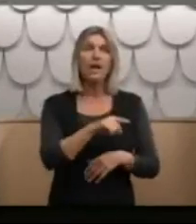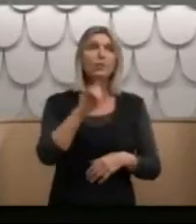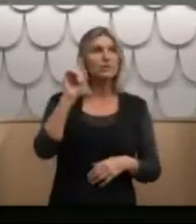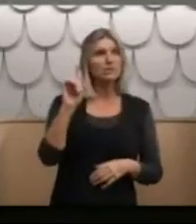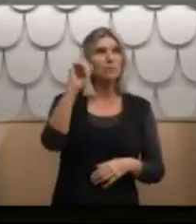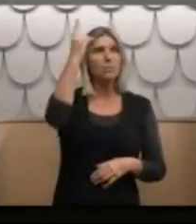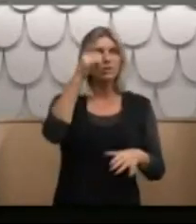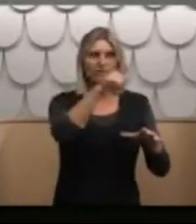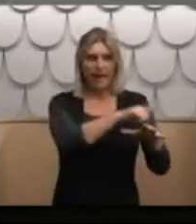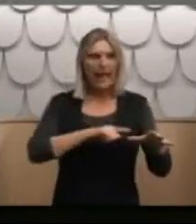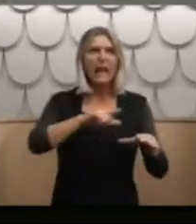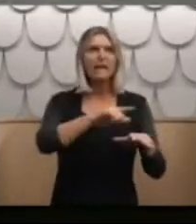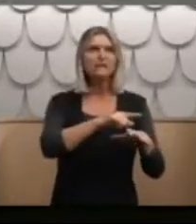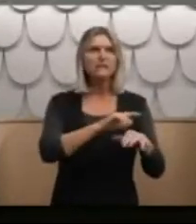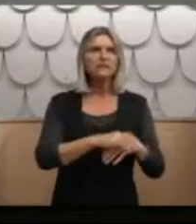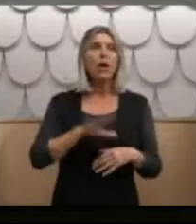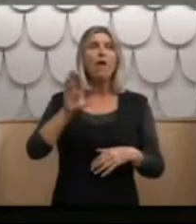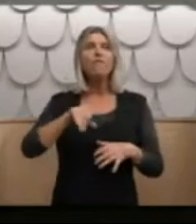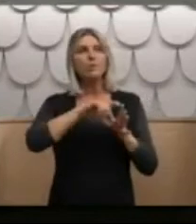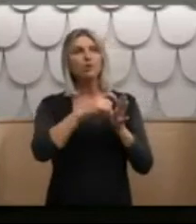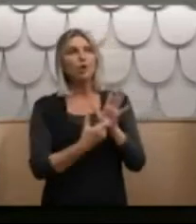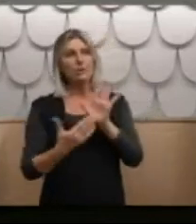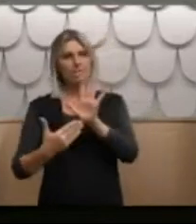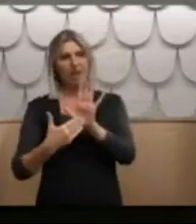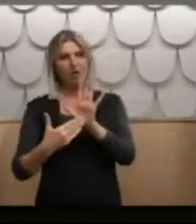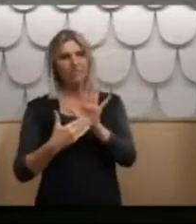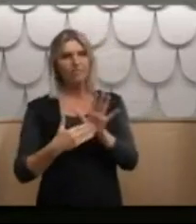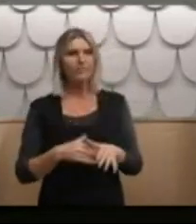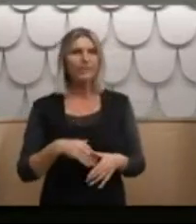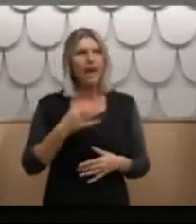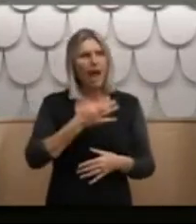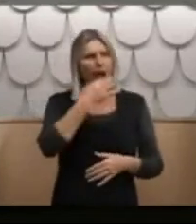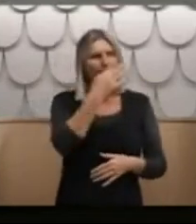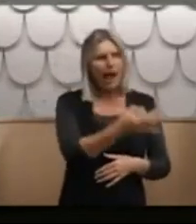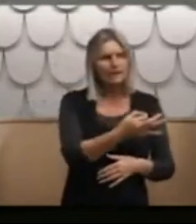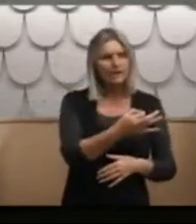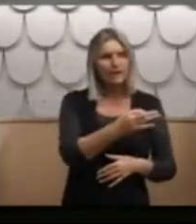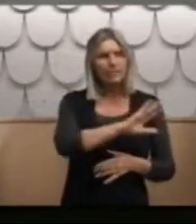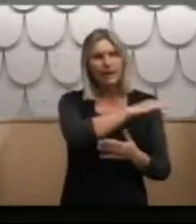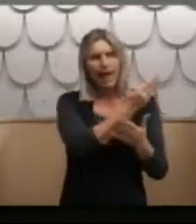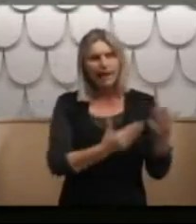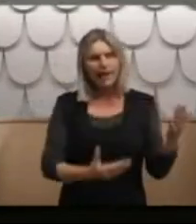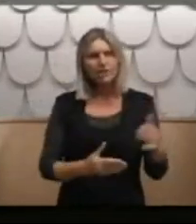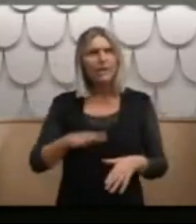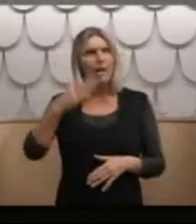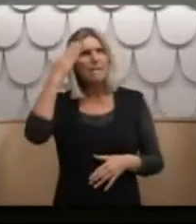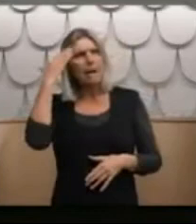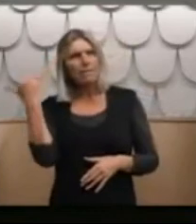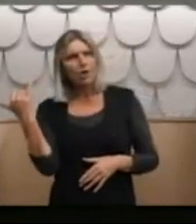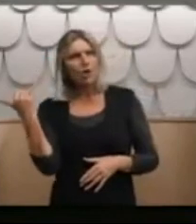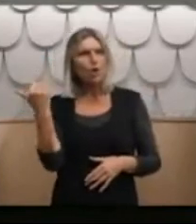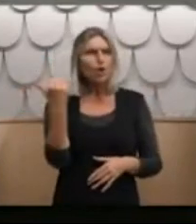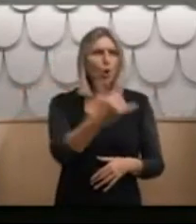from Dr Mirams, asking about an allegation that mum called Lake Alice at CRISPR 73,